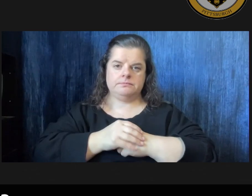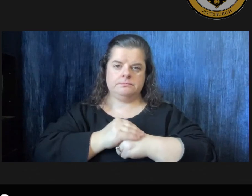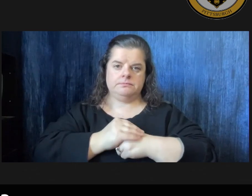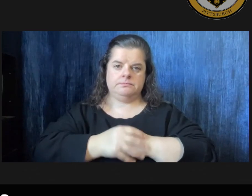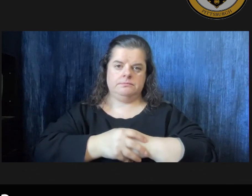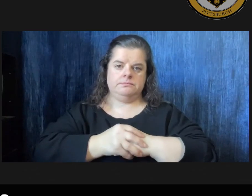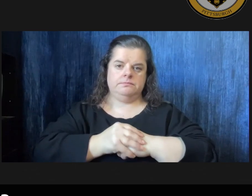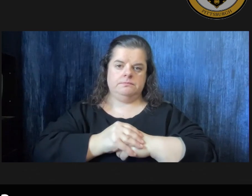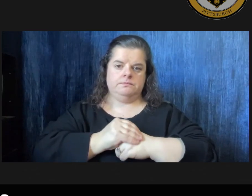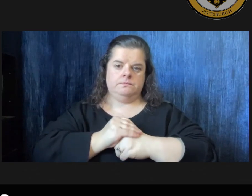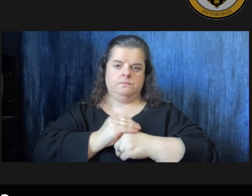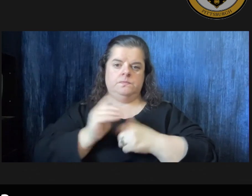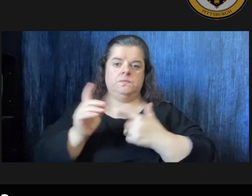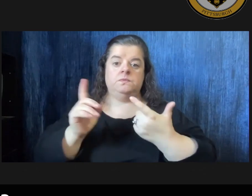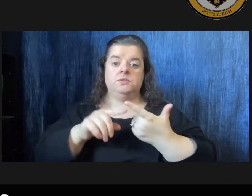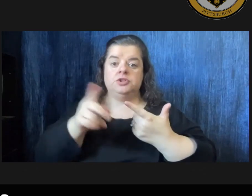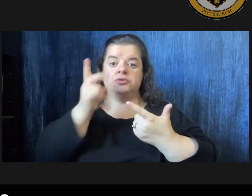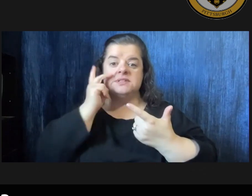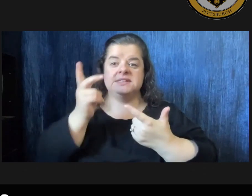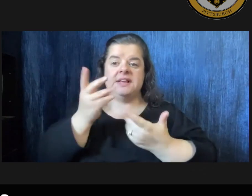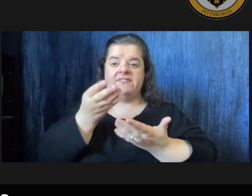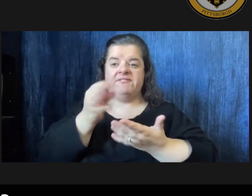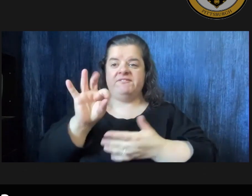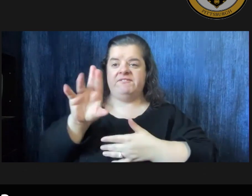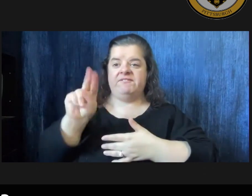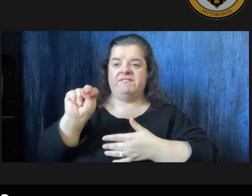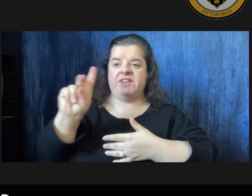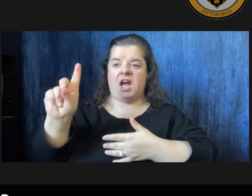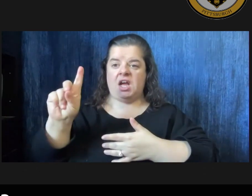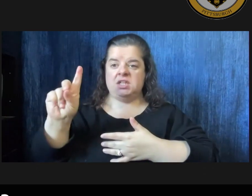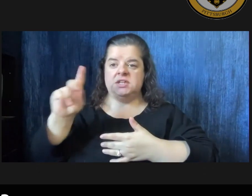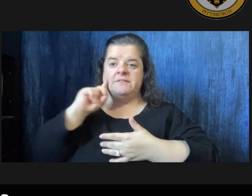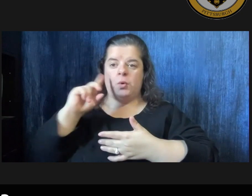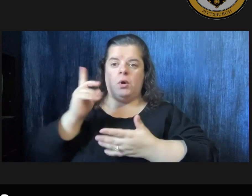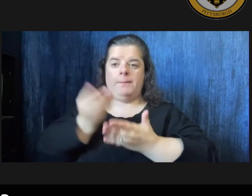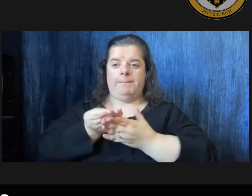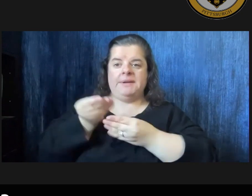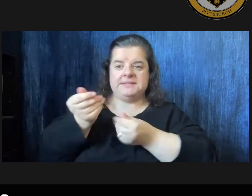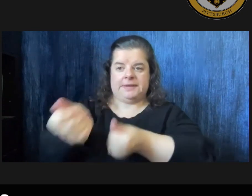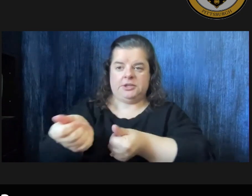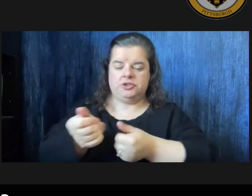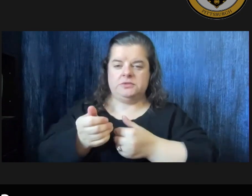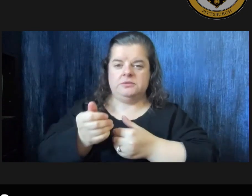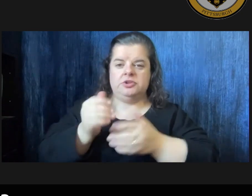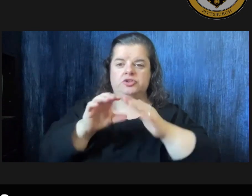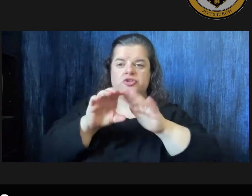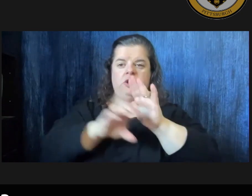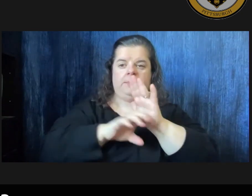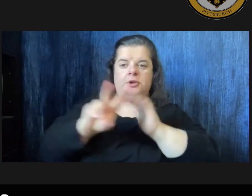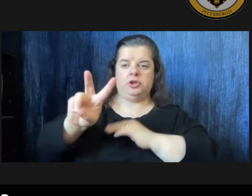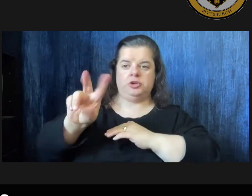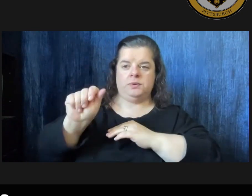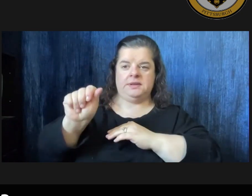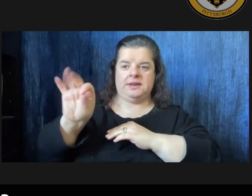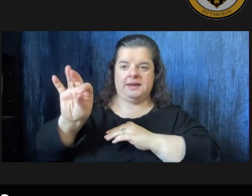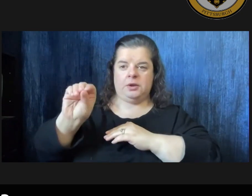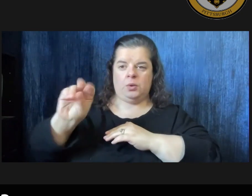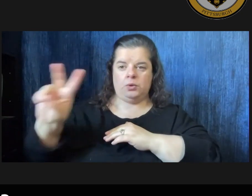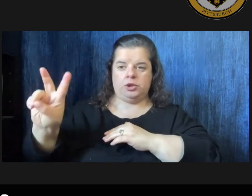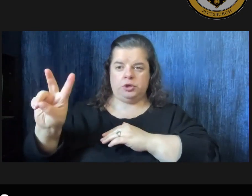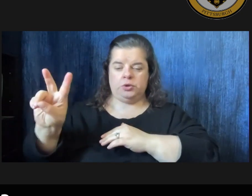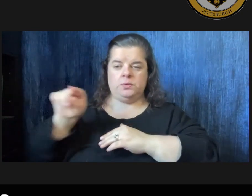here you'll see the fund balance as a percentage of expenditures chapter 21902 states